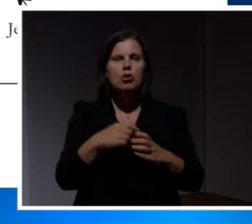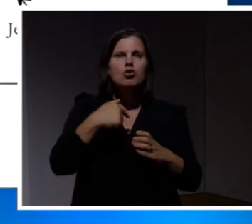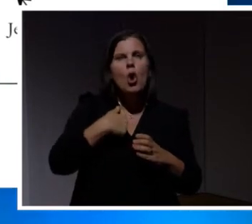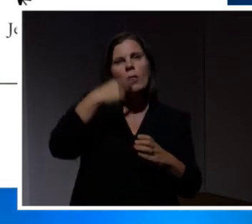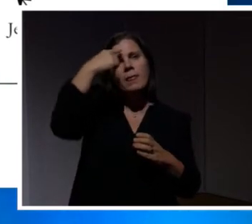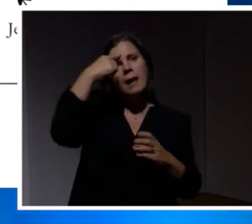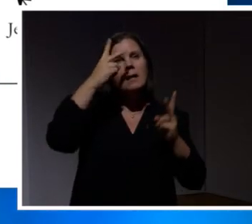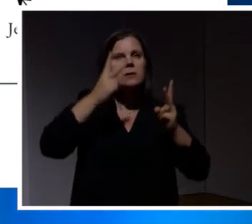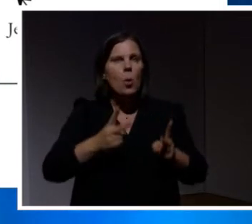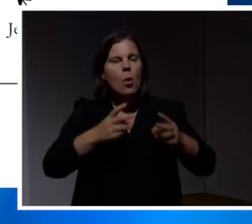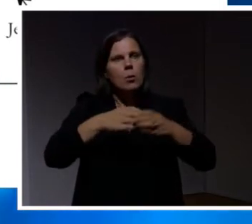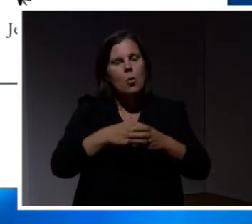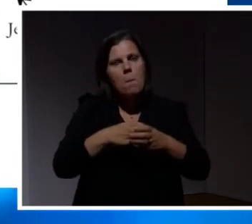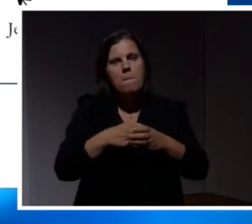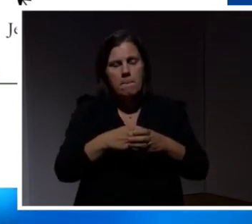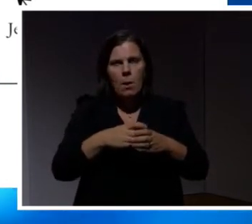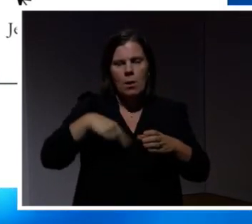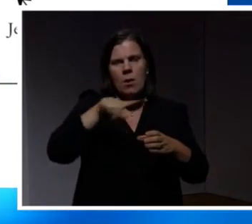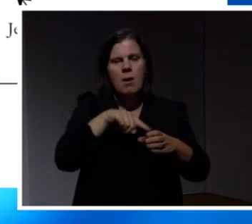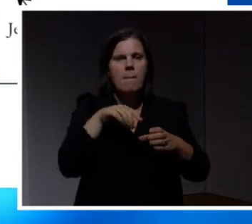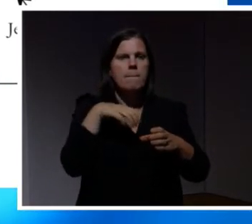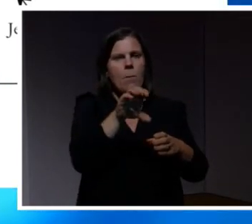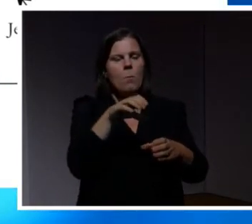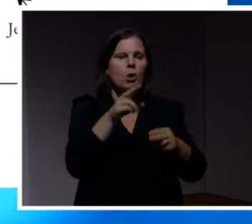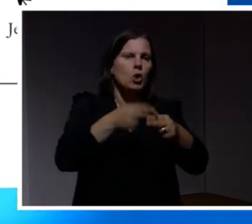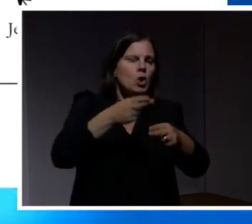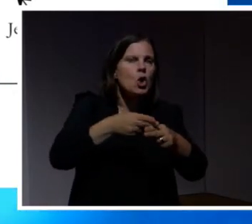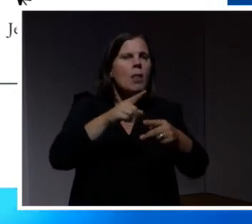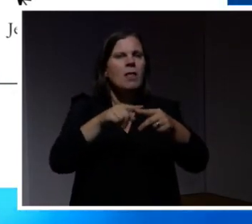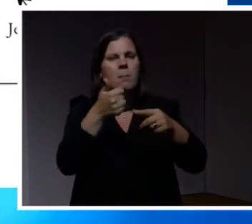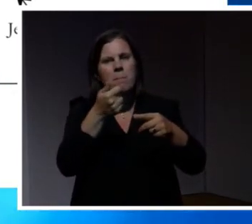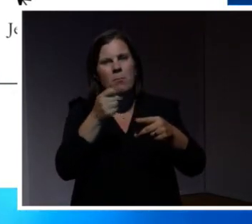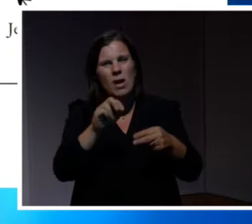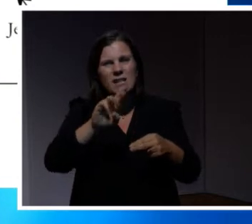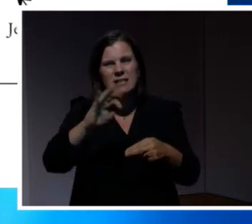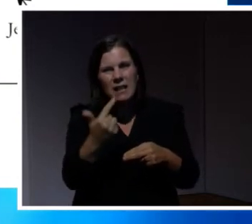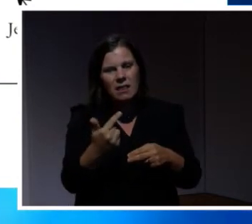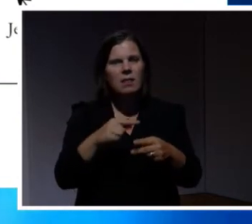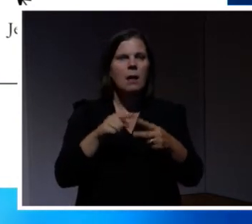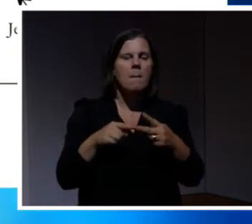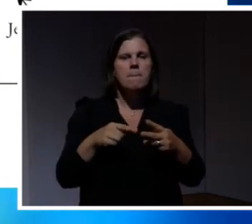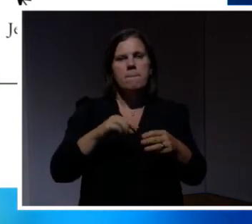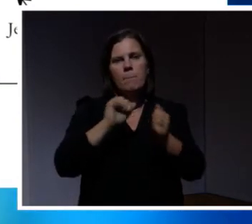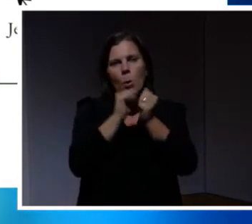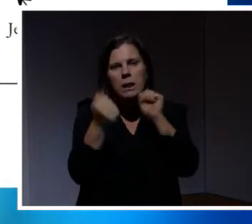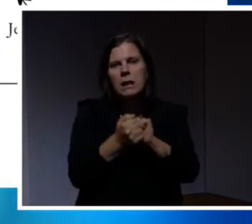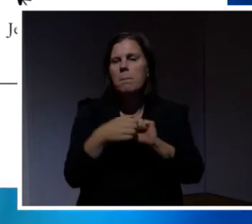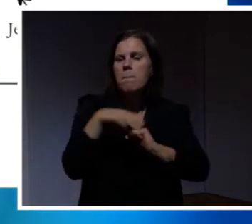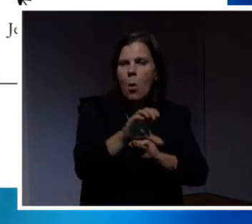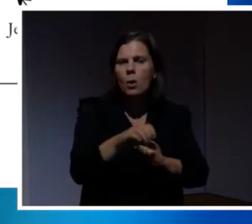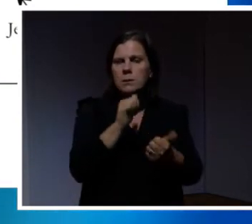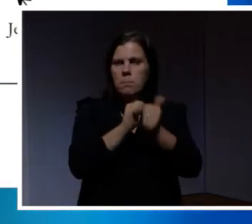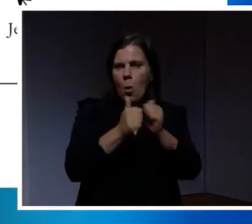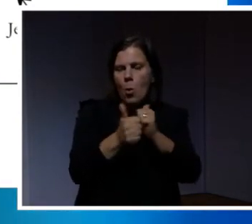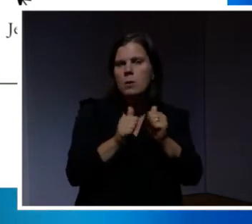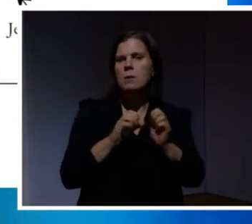that grouping. They're the people who post about news, they post about Brexit, they post about politics, they post about sport, and